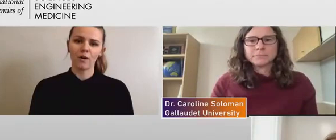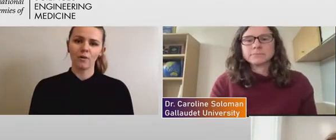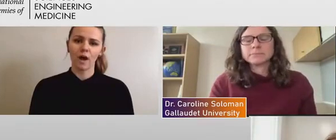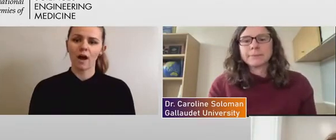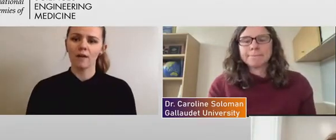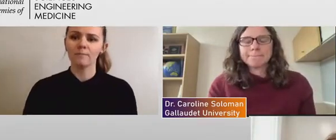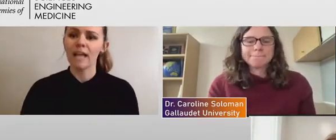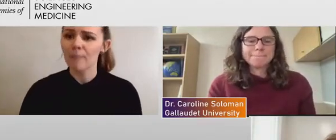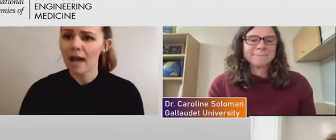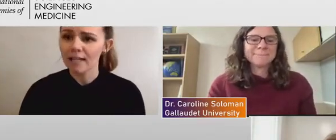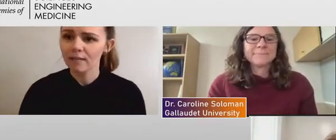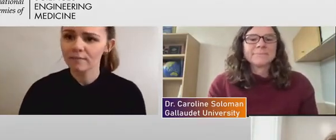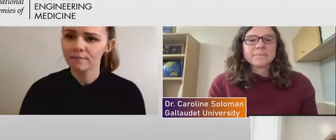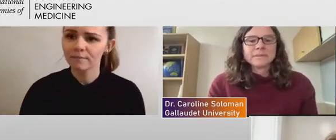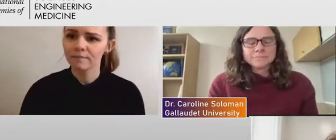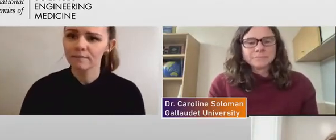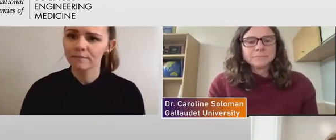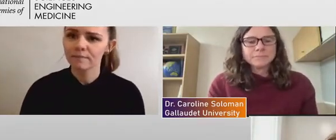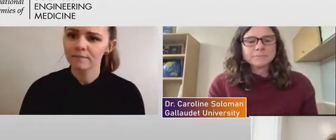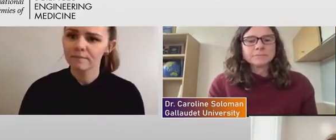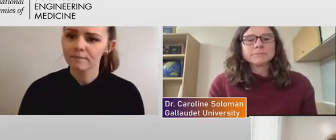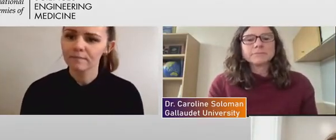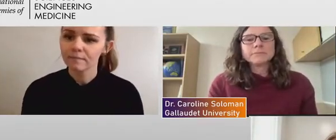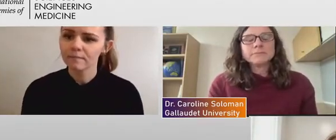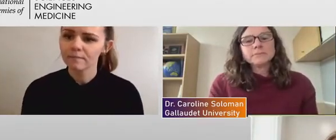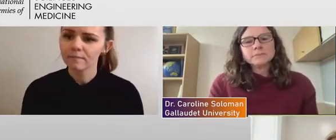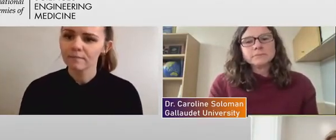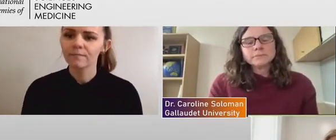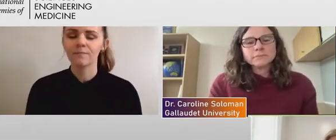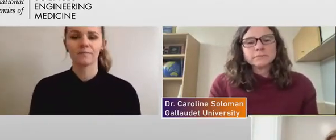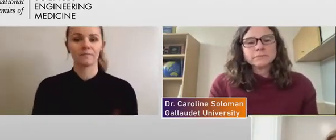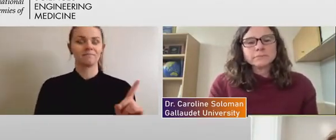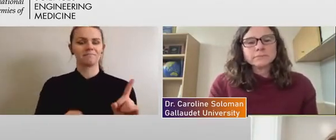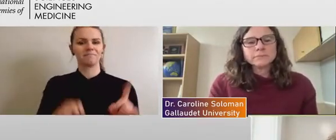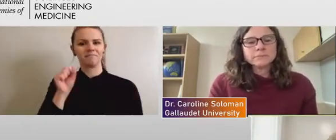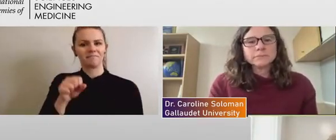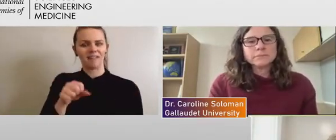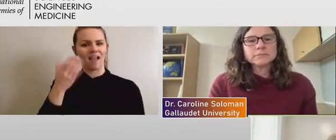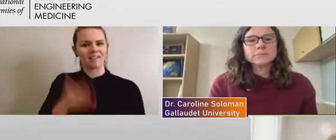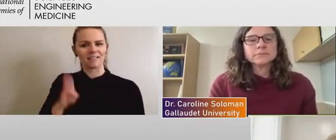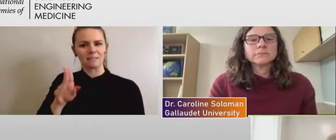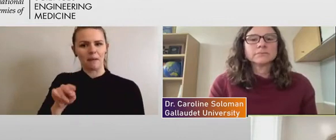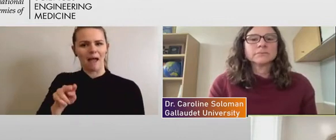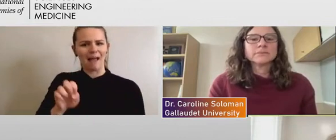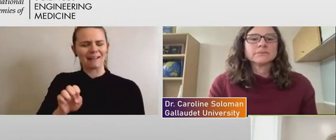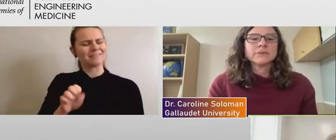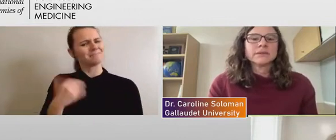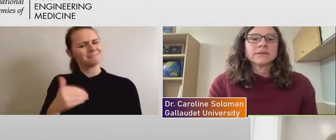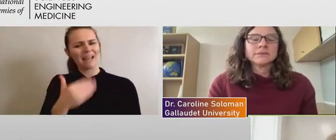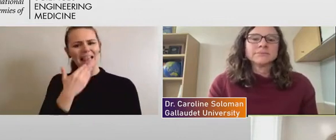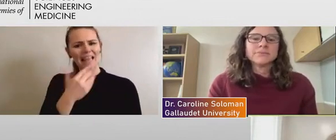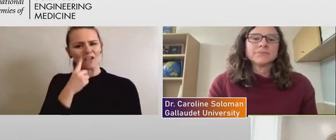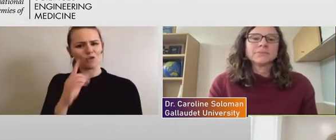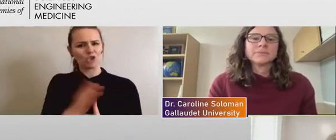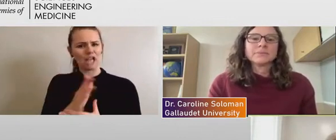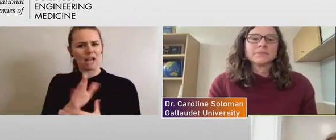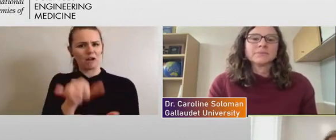So, yeah, Bonnie? Yeah, this is Bonnie. Thank you for sharing that. You know, I